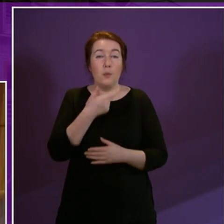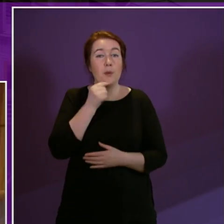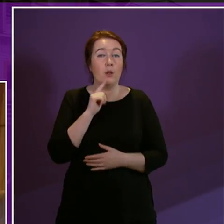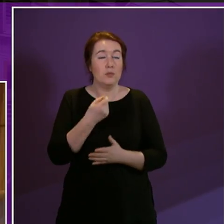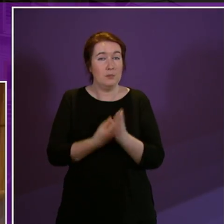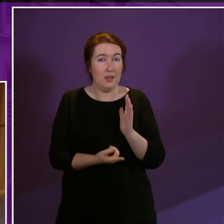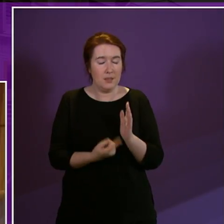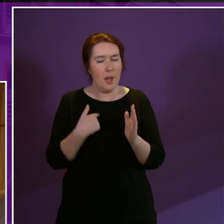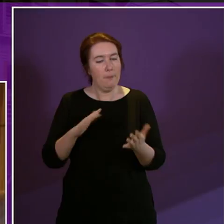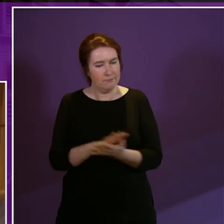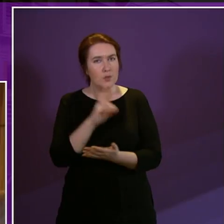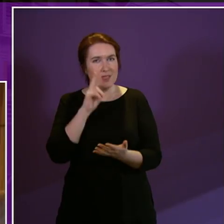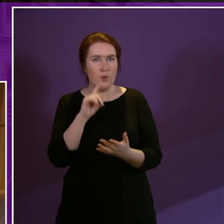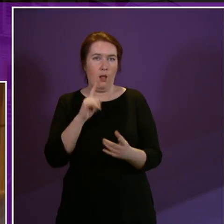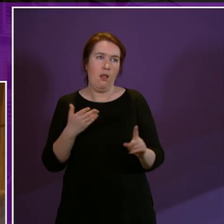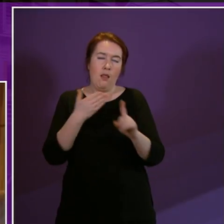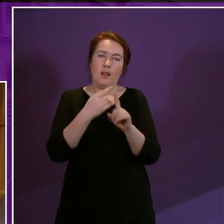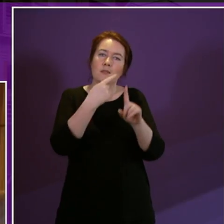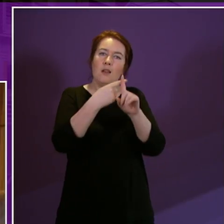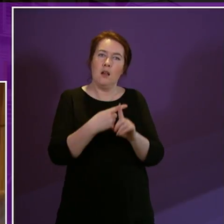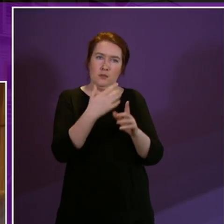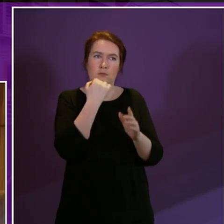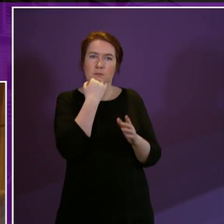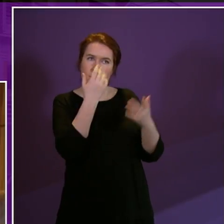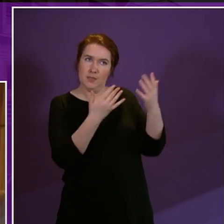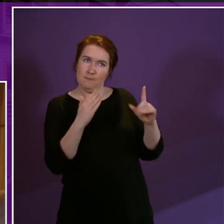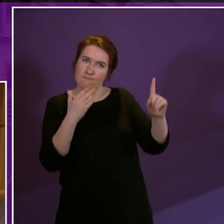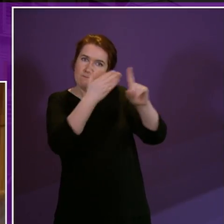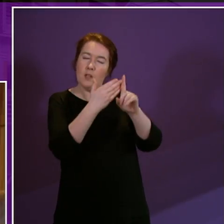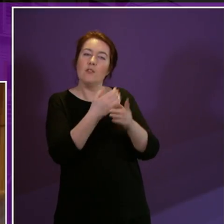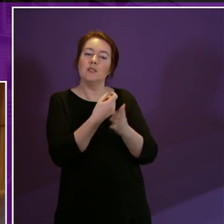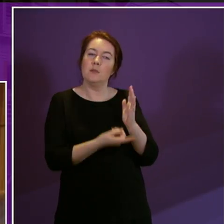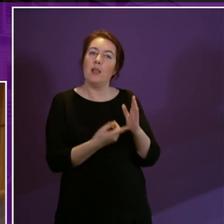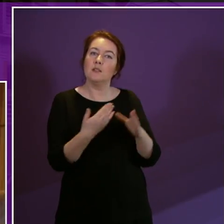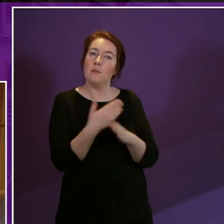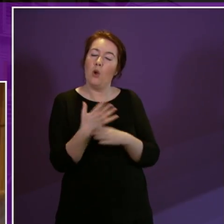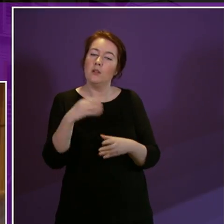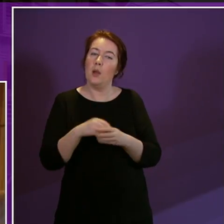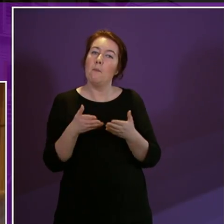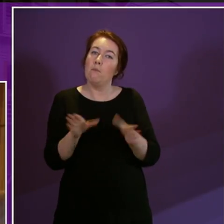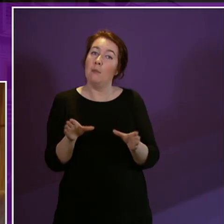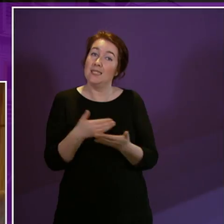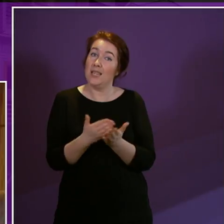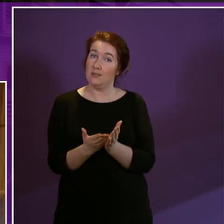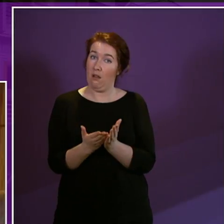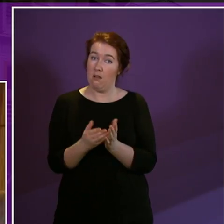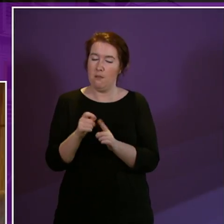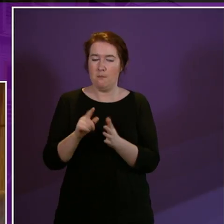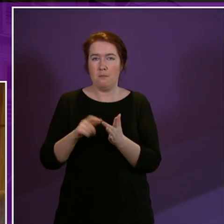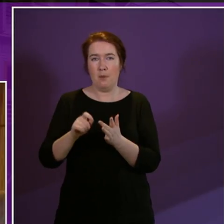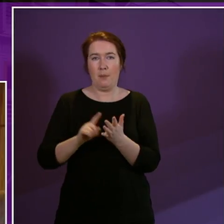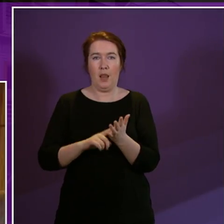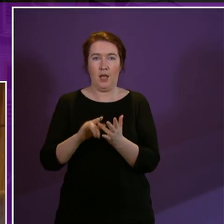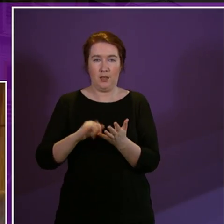to see that targets will be set to increase the numbers of people with a disability employed in public sector workplaces alongside